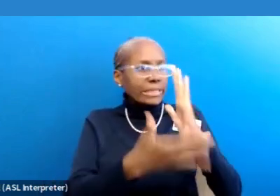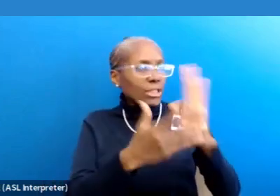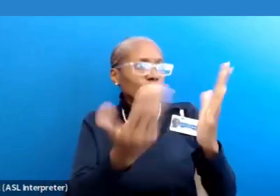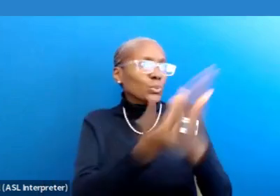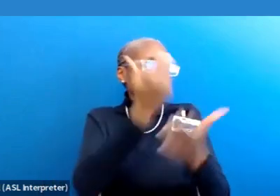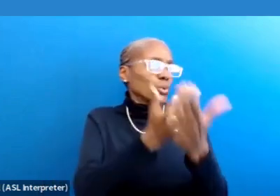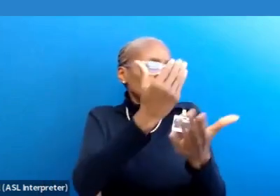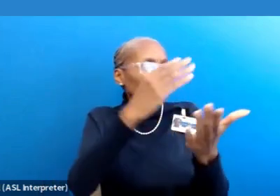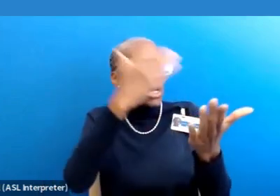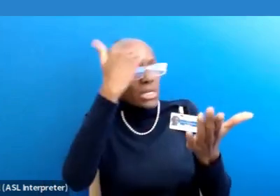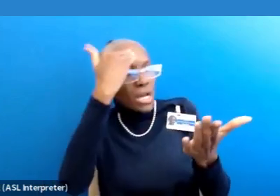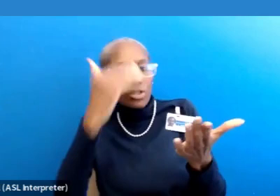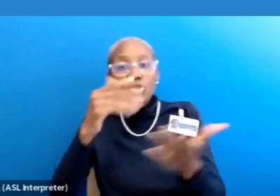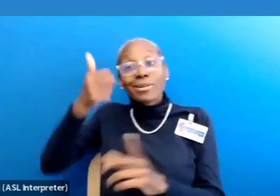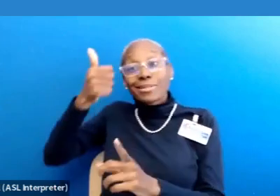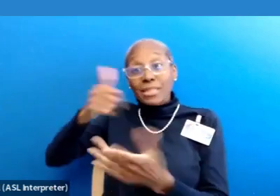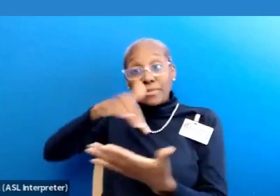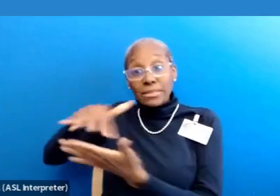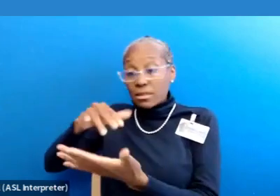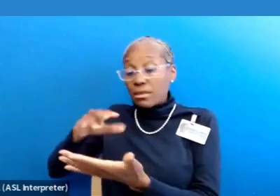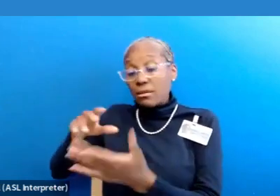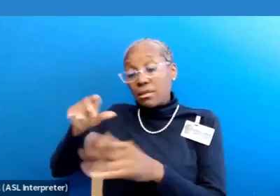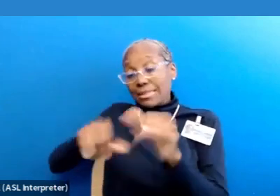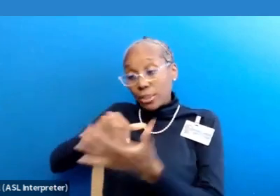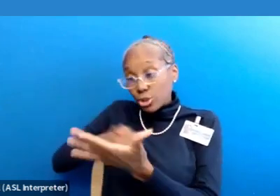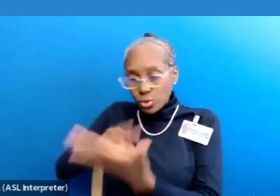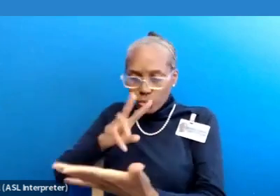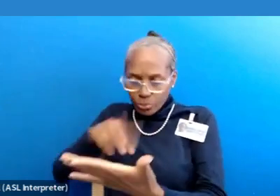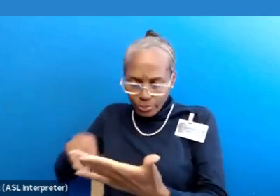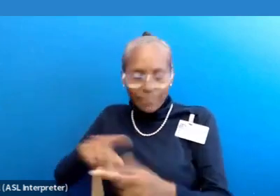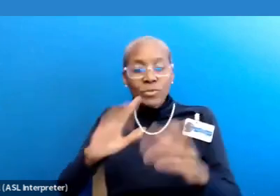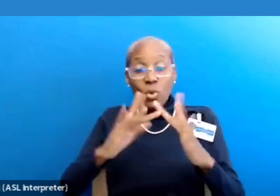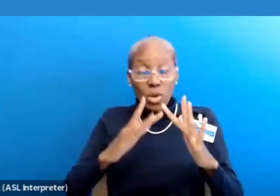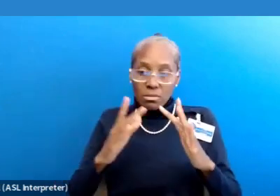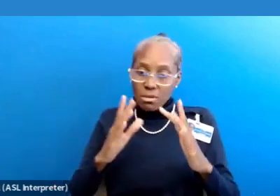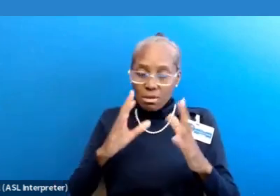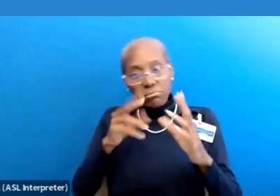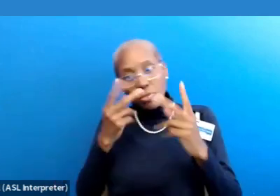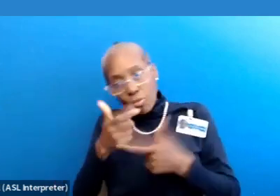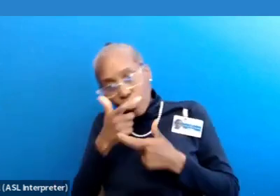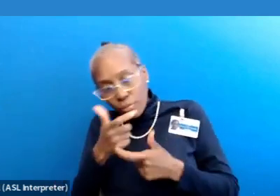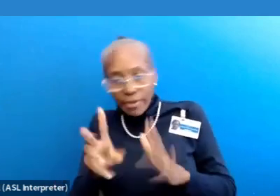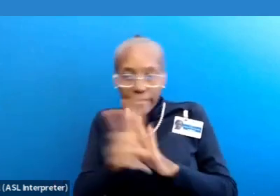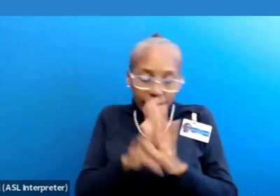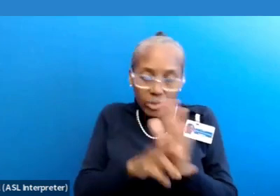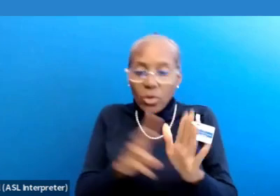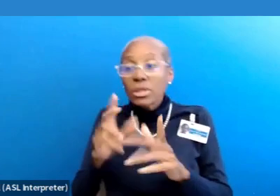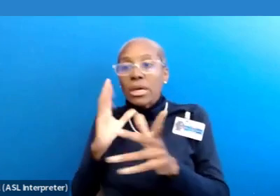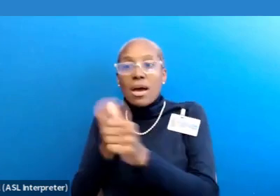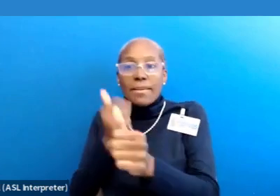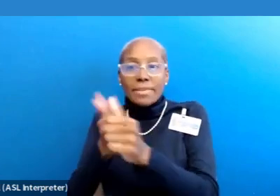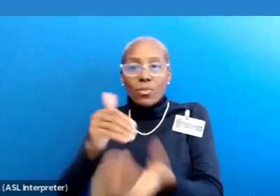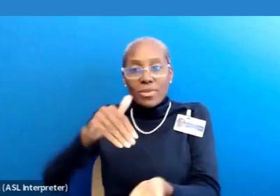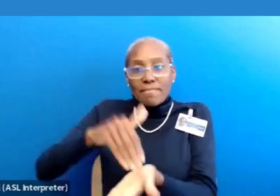-study, including reading journals, completing online learning modules, and staying updated with medical literature, all of these